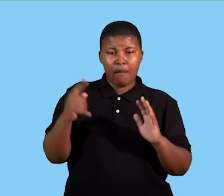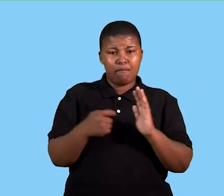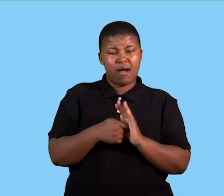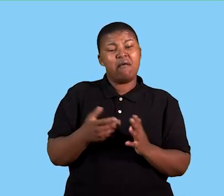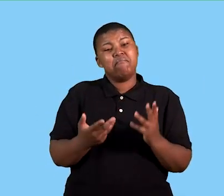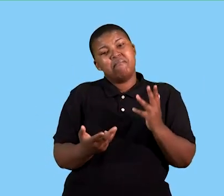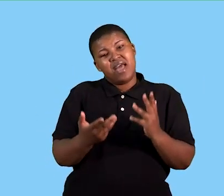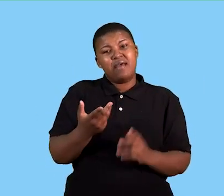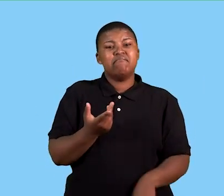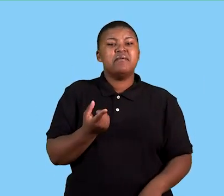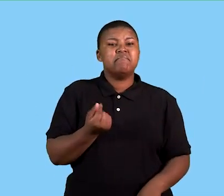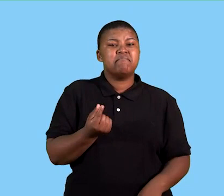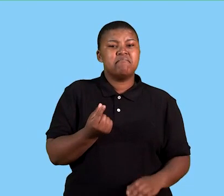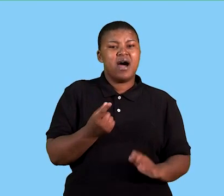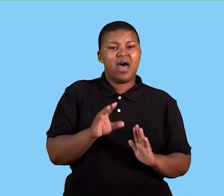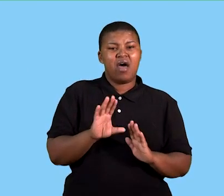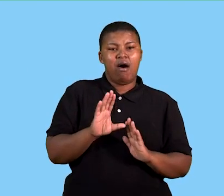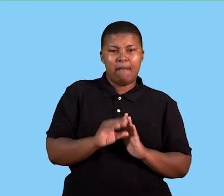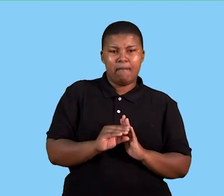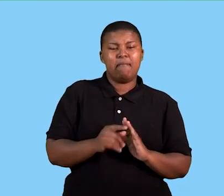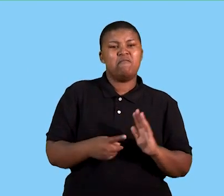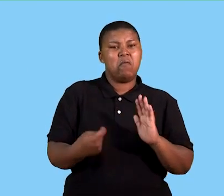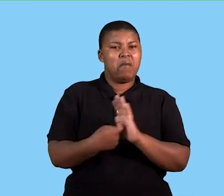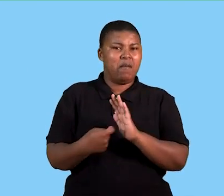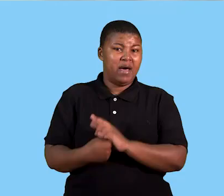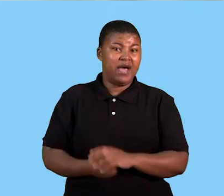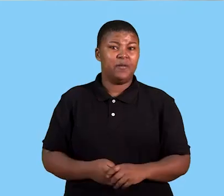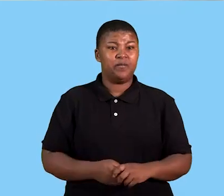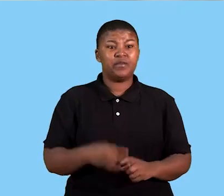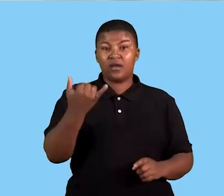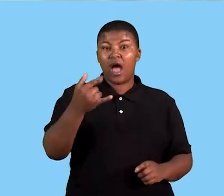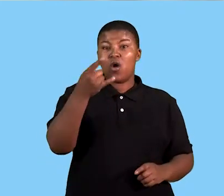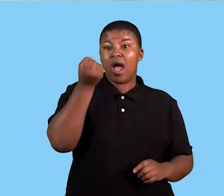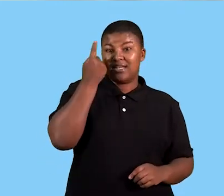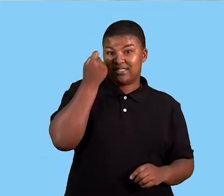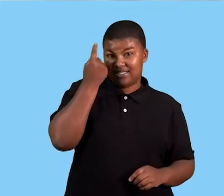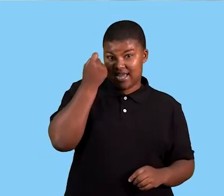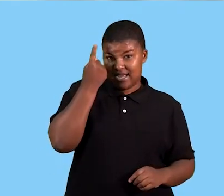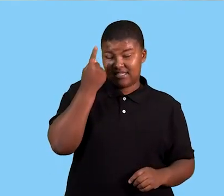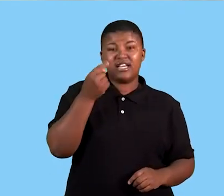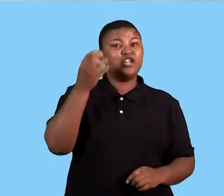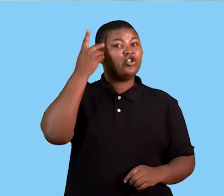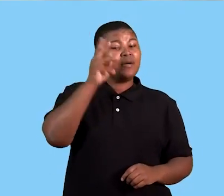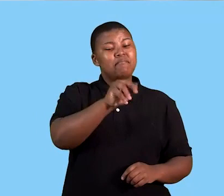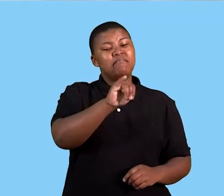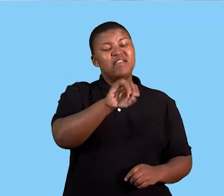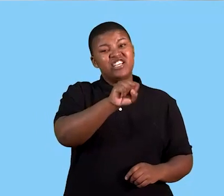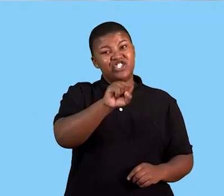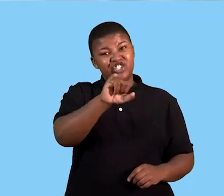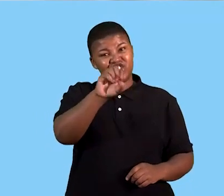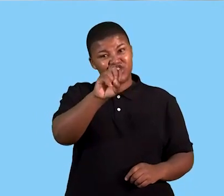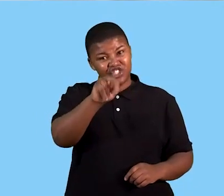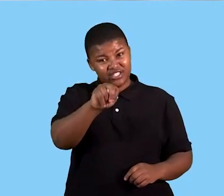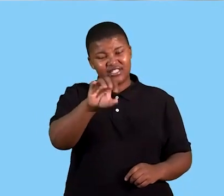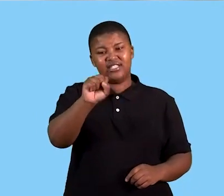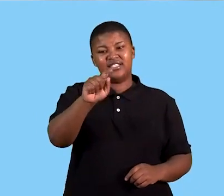prices. So now we can understand that the vision gives us the dream for the business. The mission statement gives us the dream